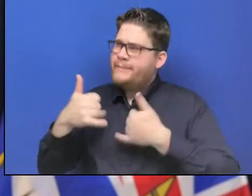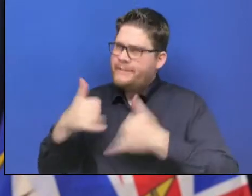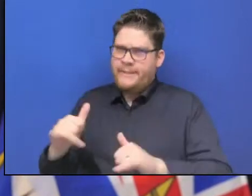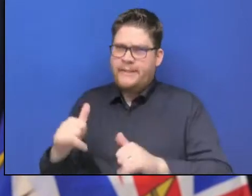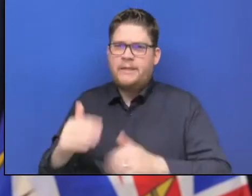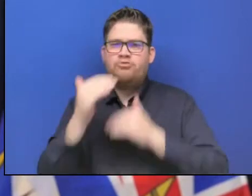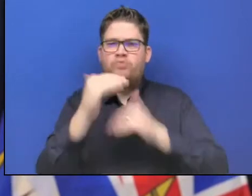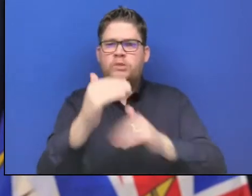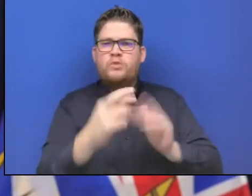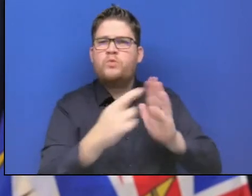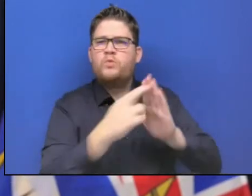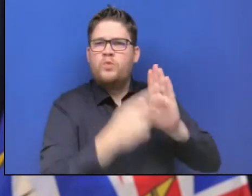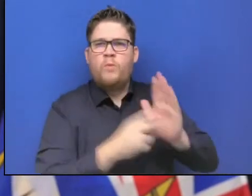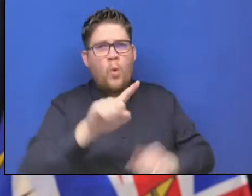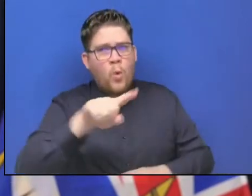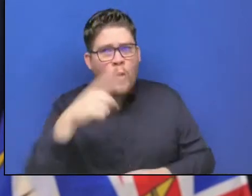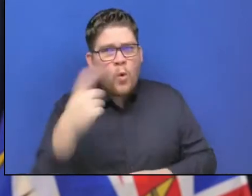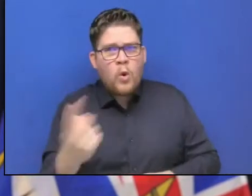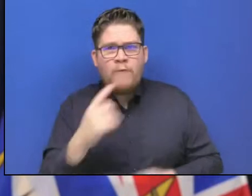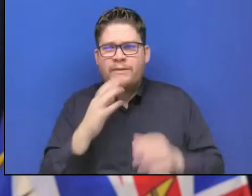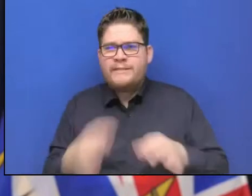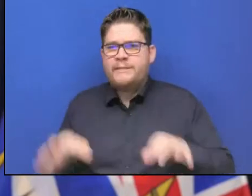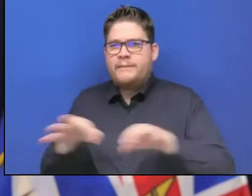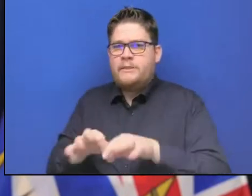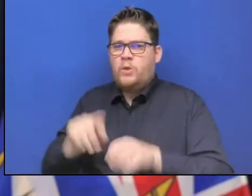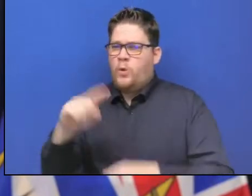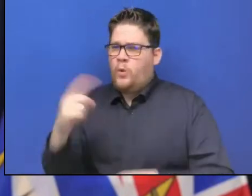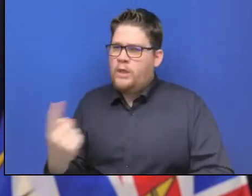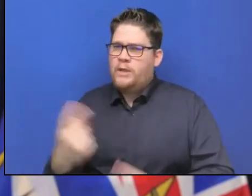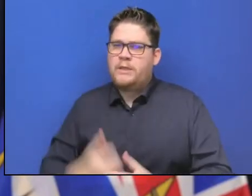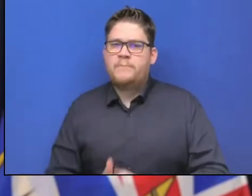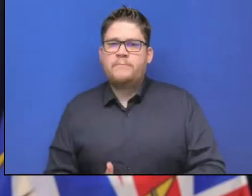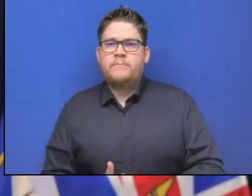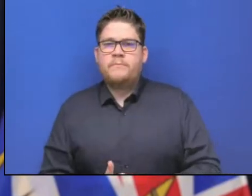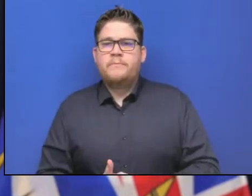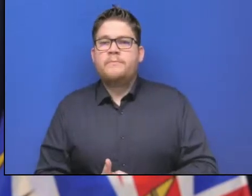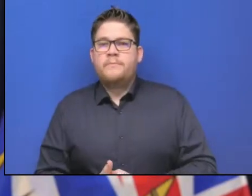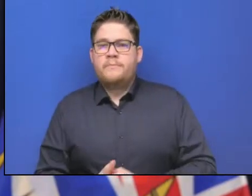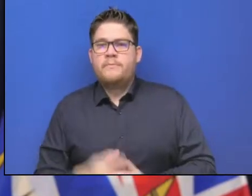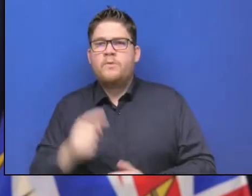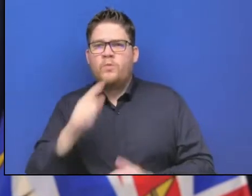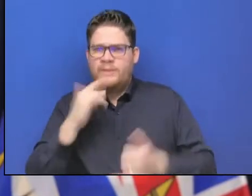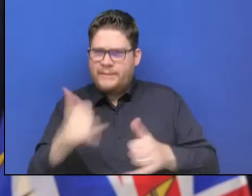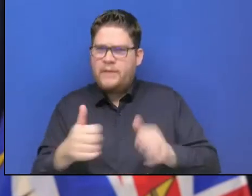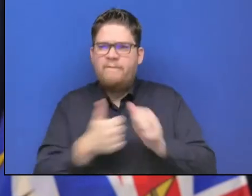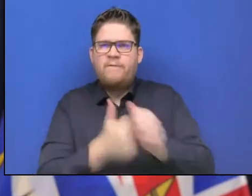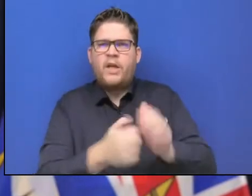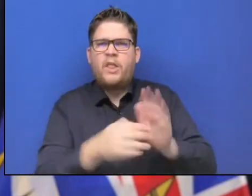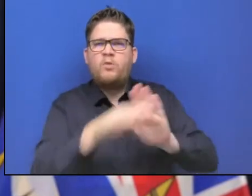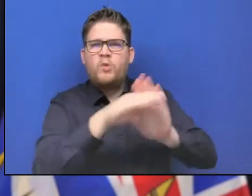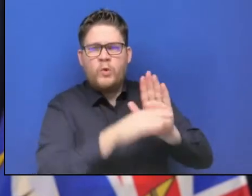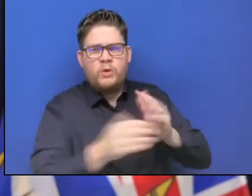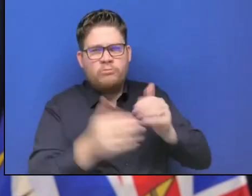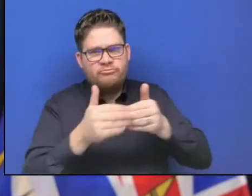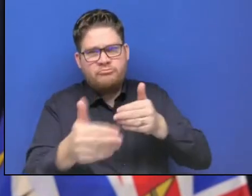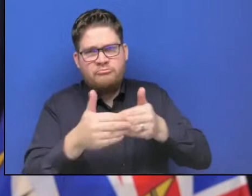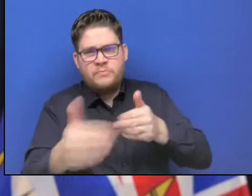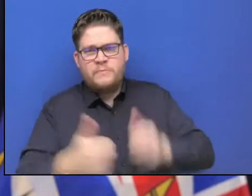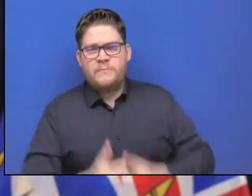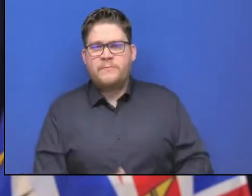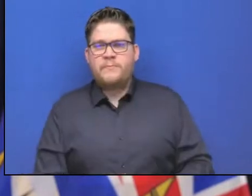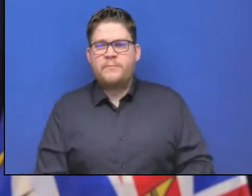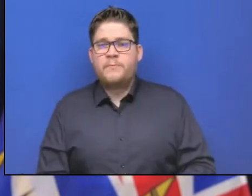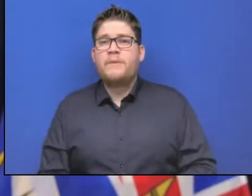the movement of goods and services and will continue to be for the near future. I want to move to the Coquihalla and make some remarks